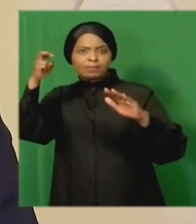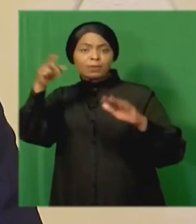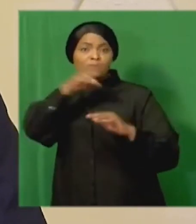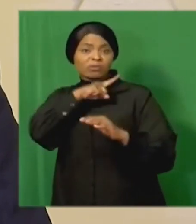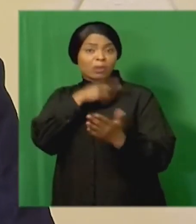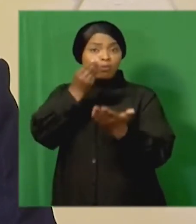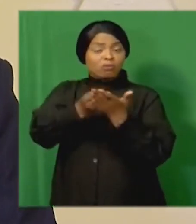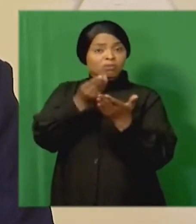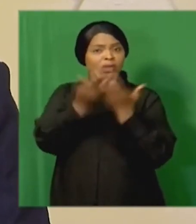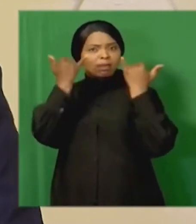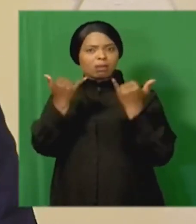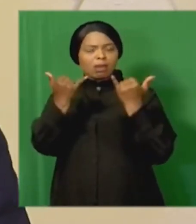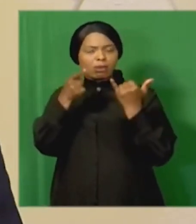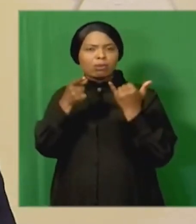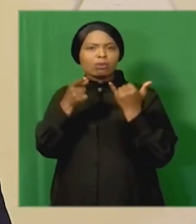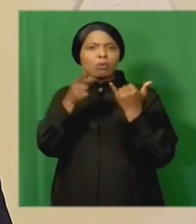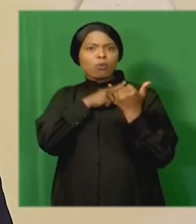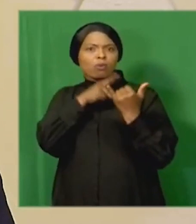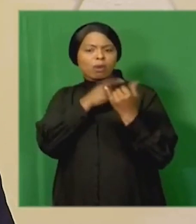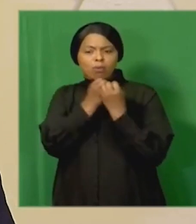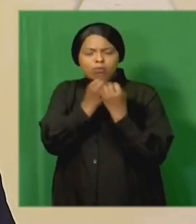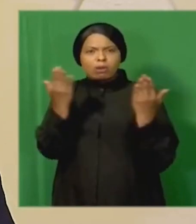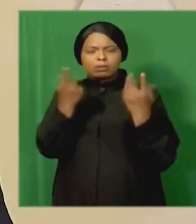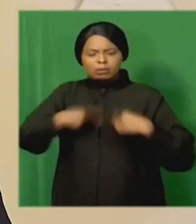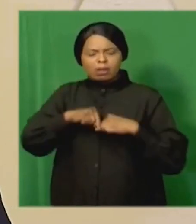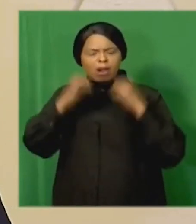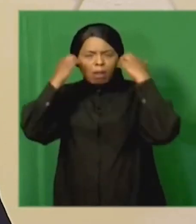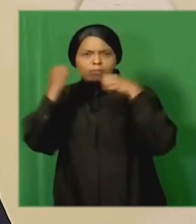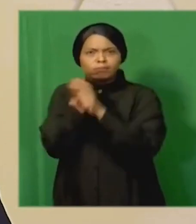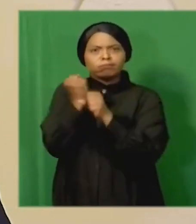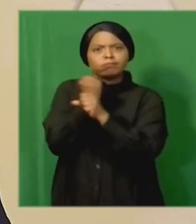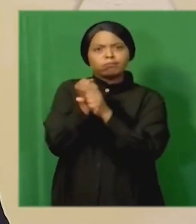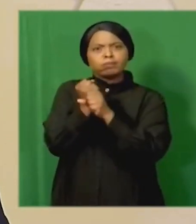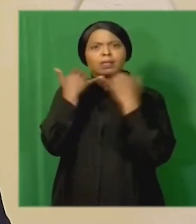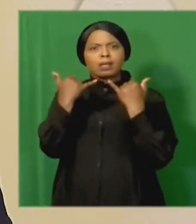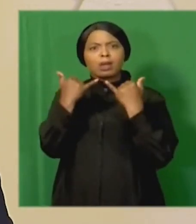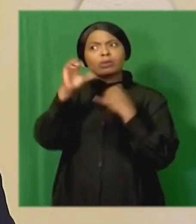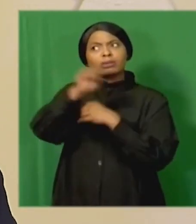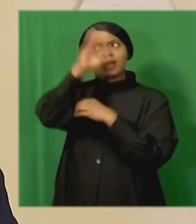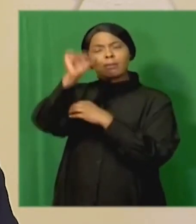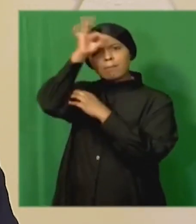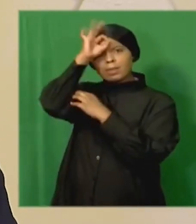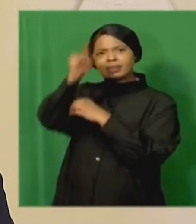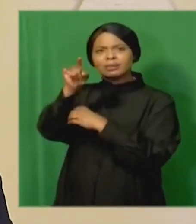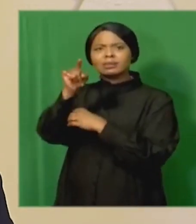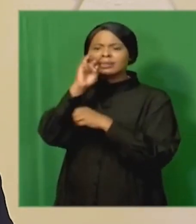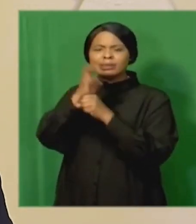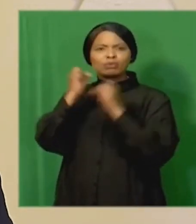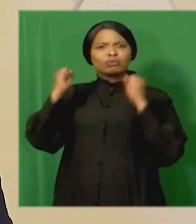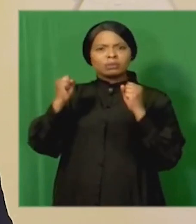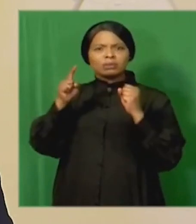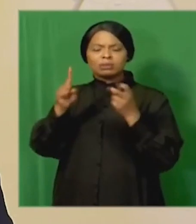possible in large part due to our efforts to strengthen the South African Police Service the